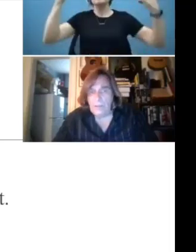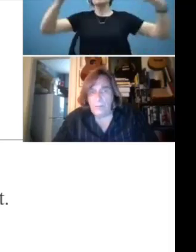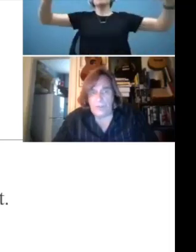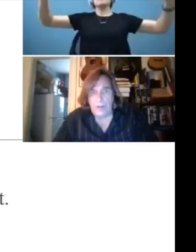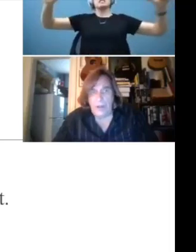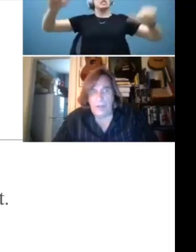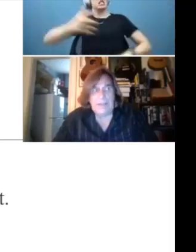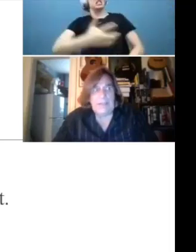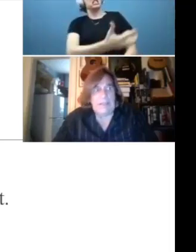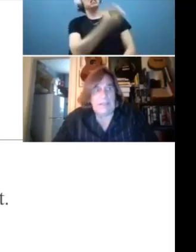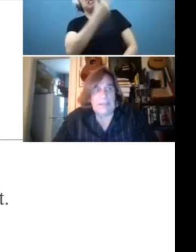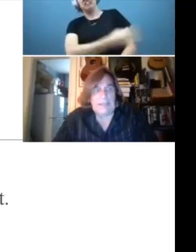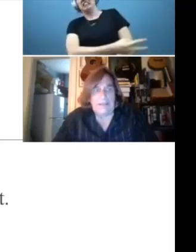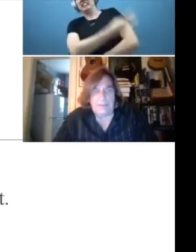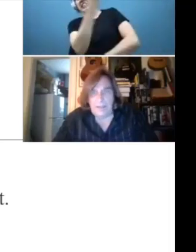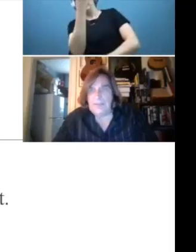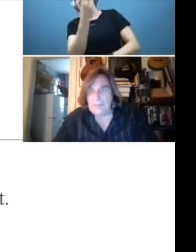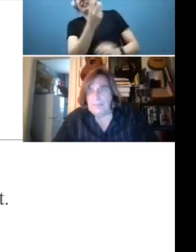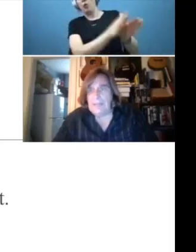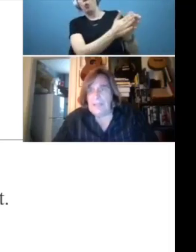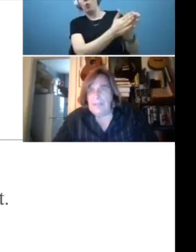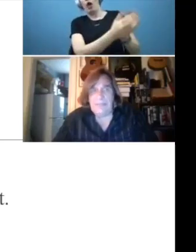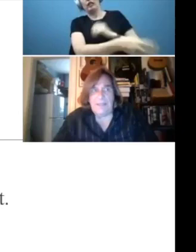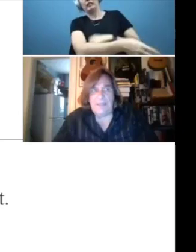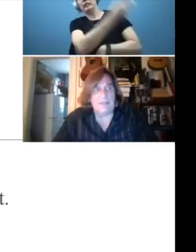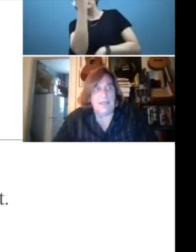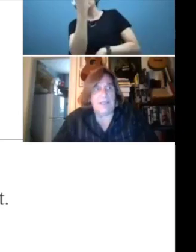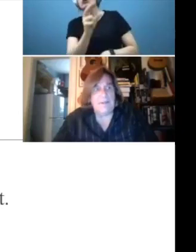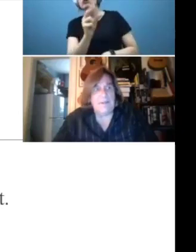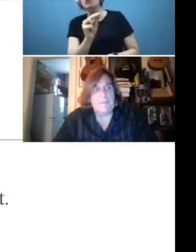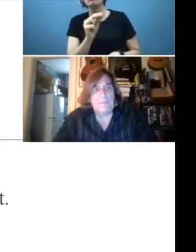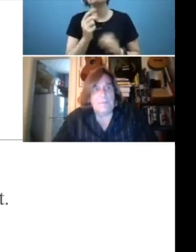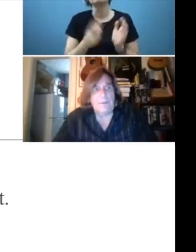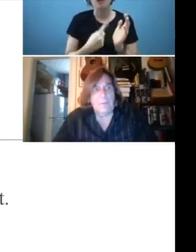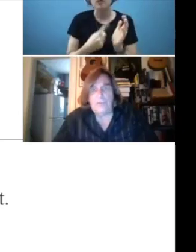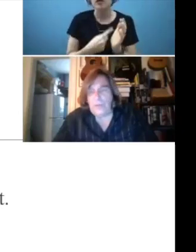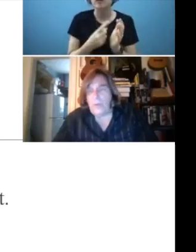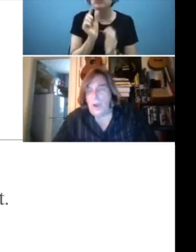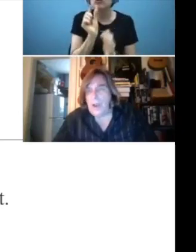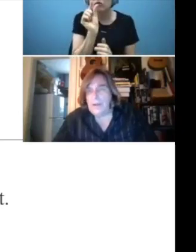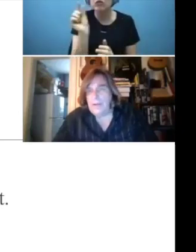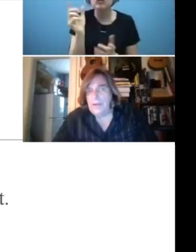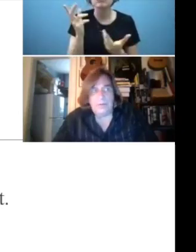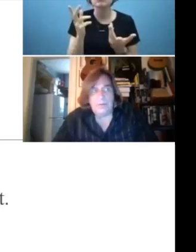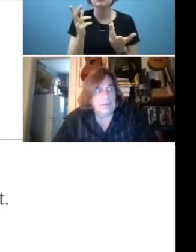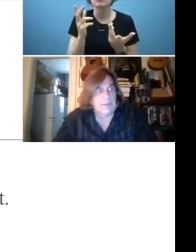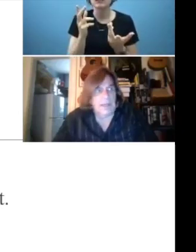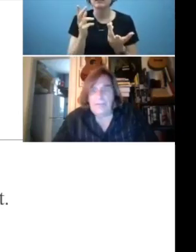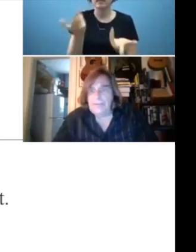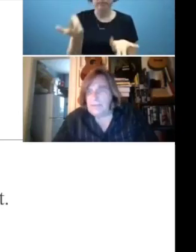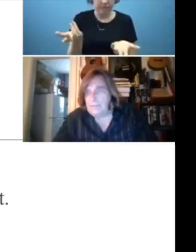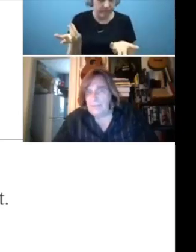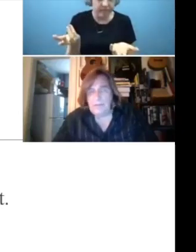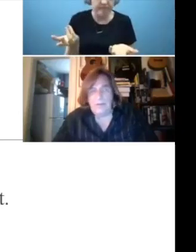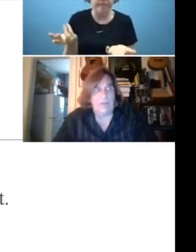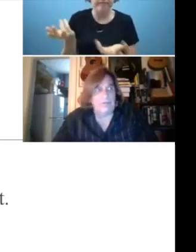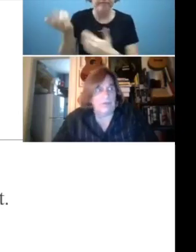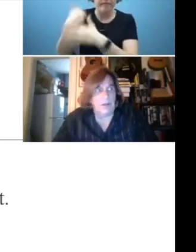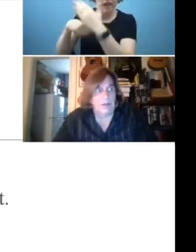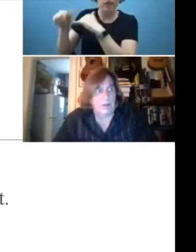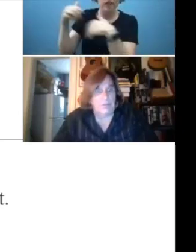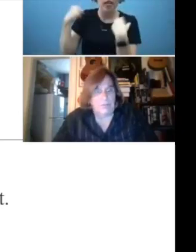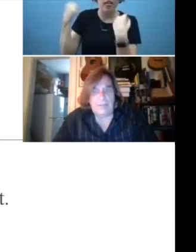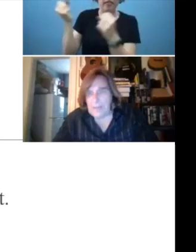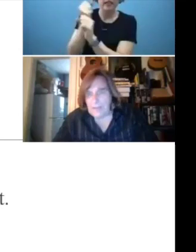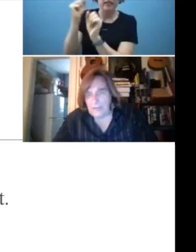wallet or whatnot. It does implicate things like what is required under health and safety laws